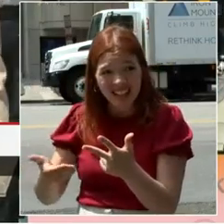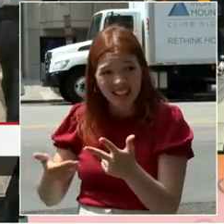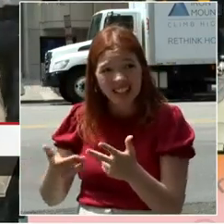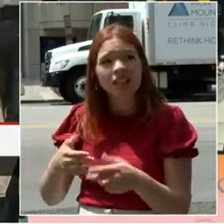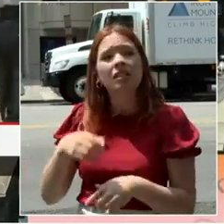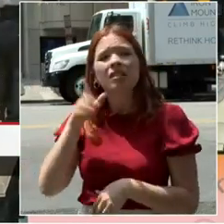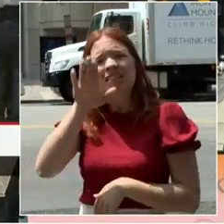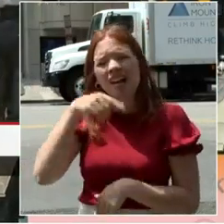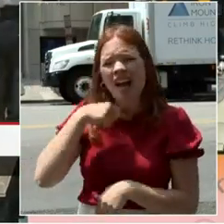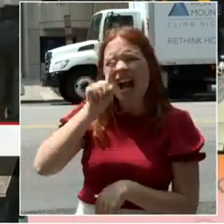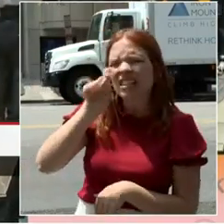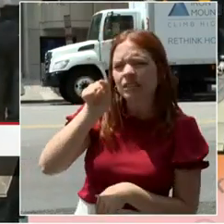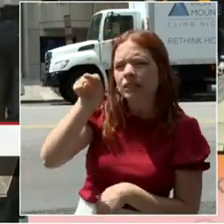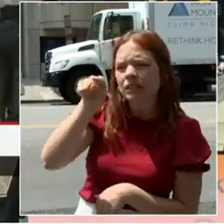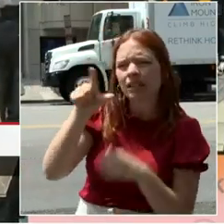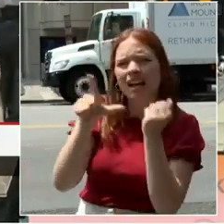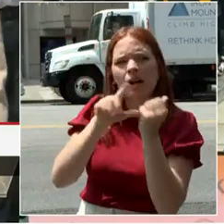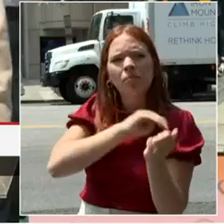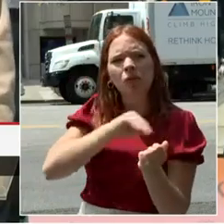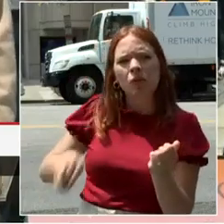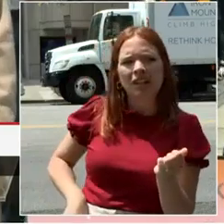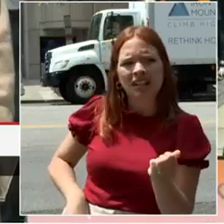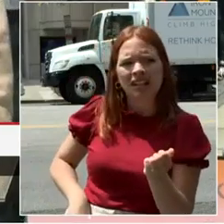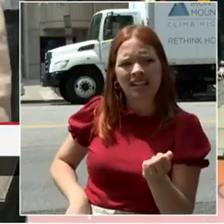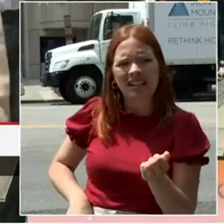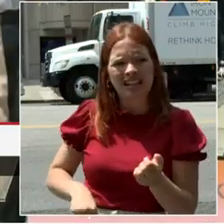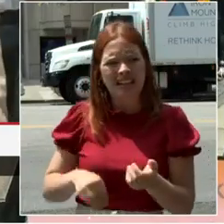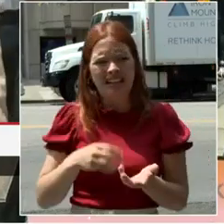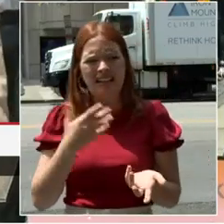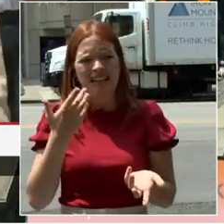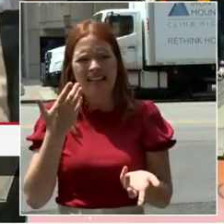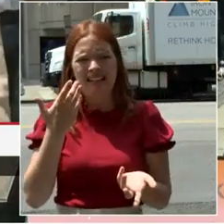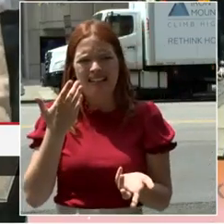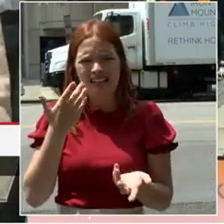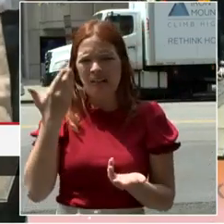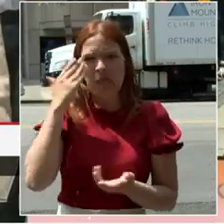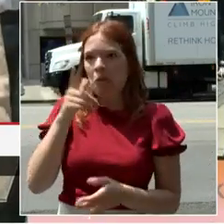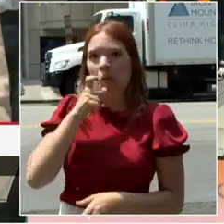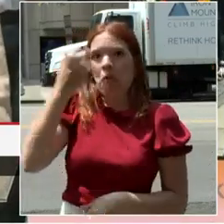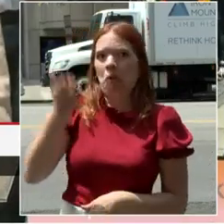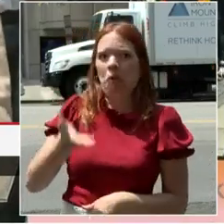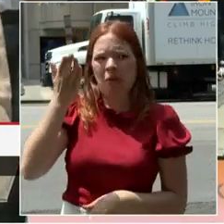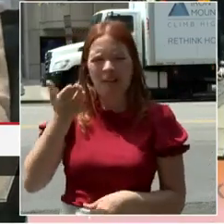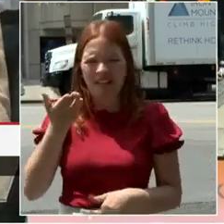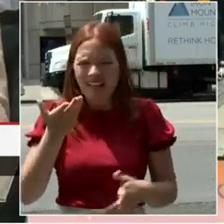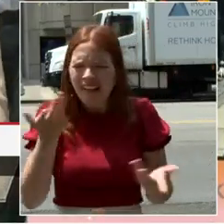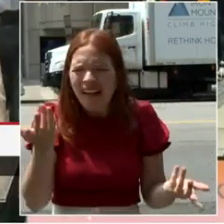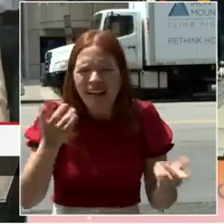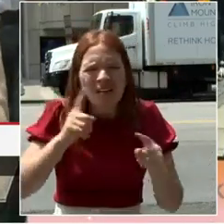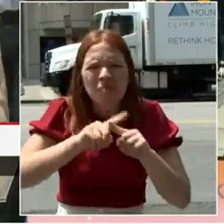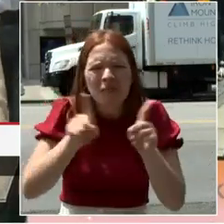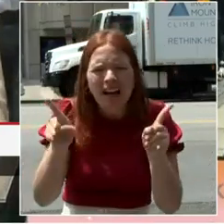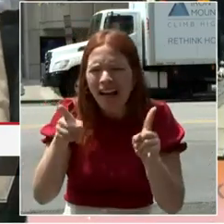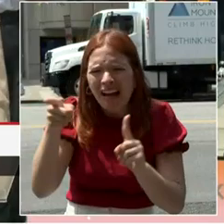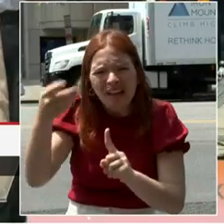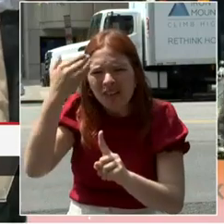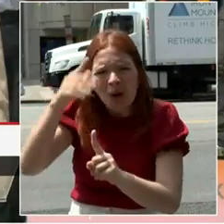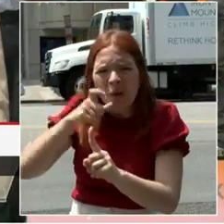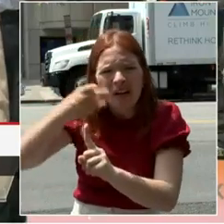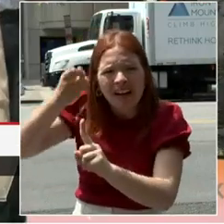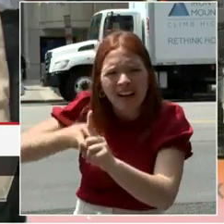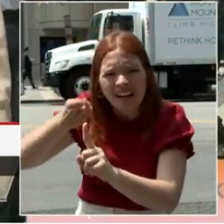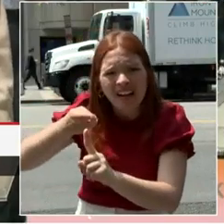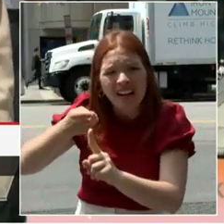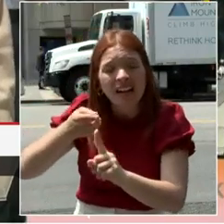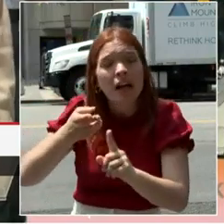I don't know a lot about that situation. I read some reporting. The city administrator called me to give me a briefing. So I'm not as familiar